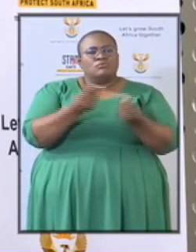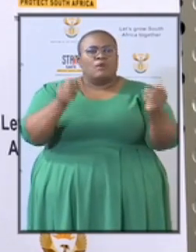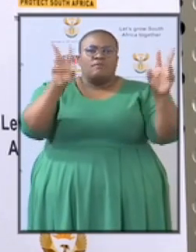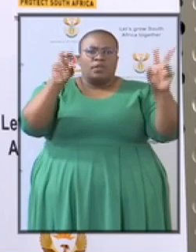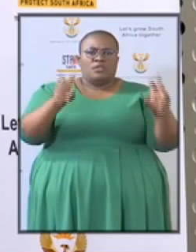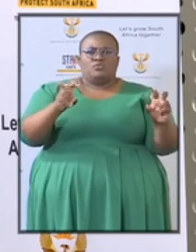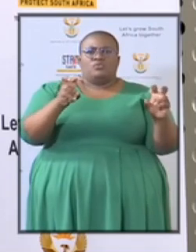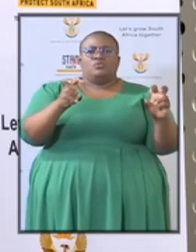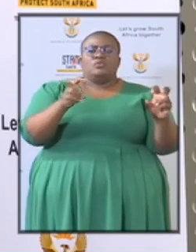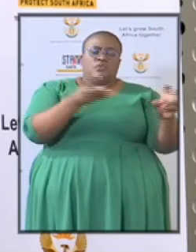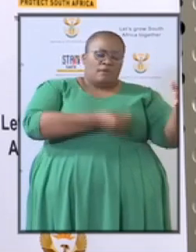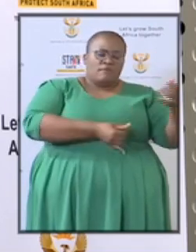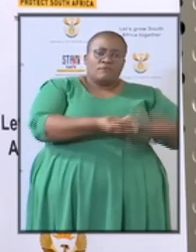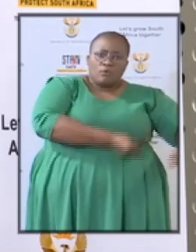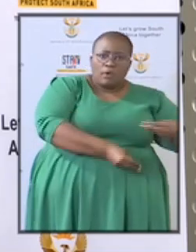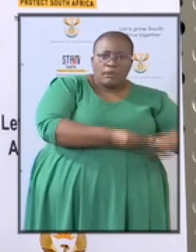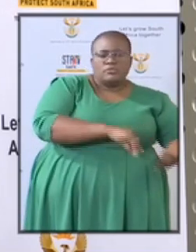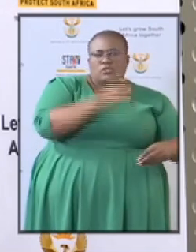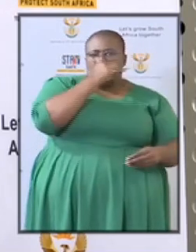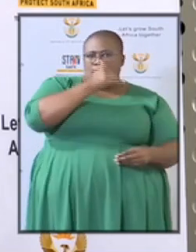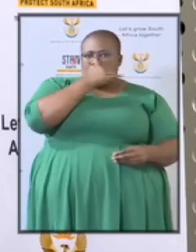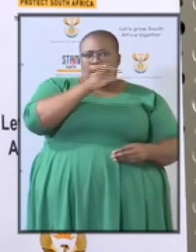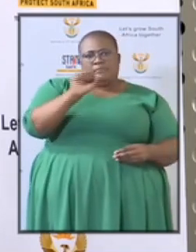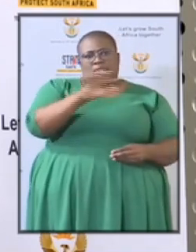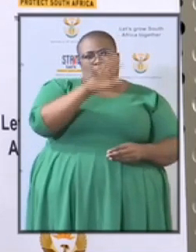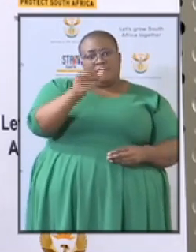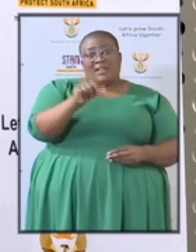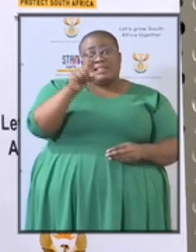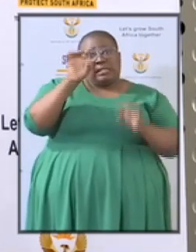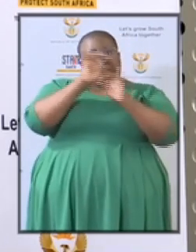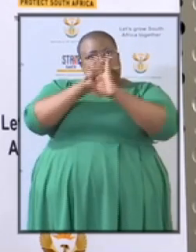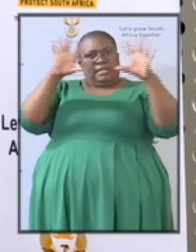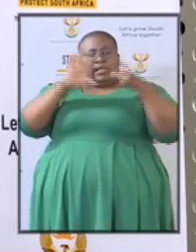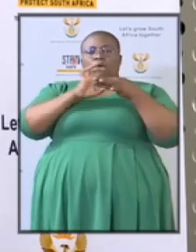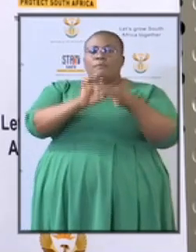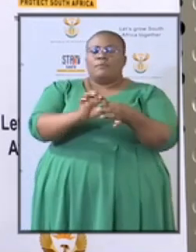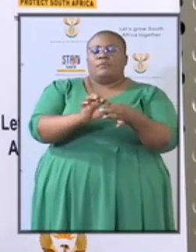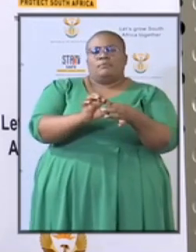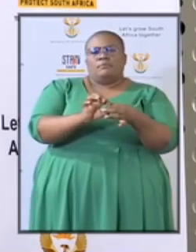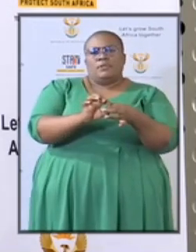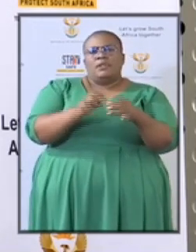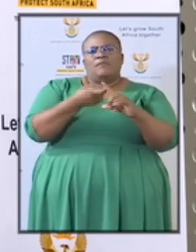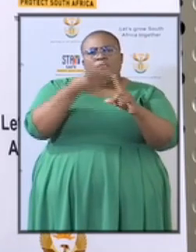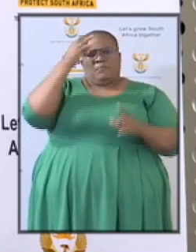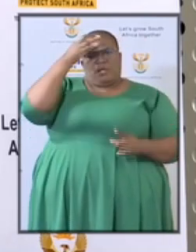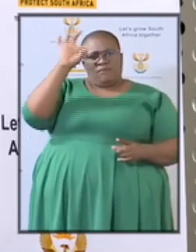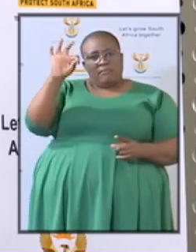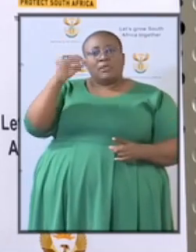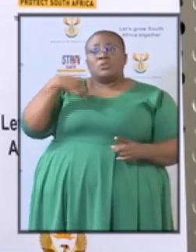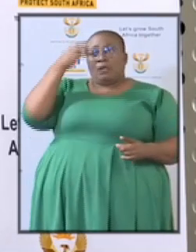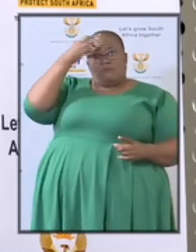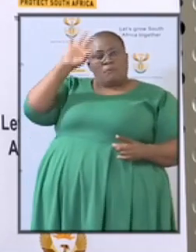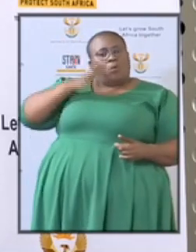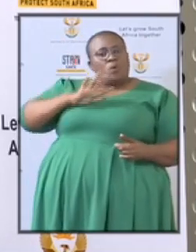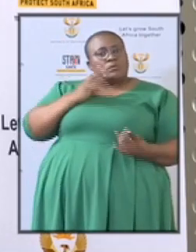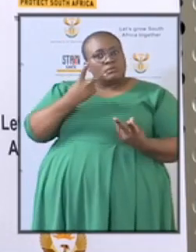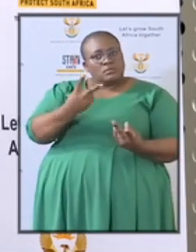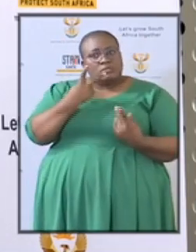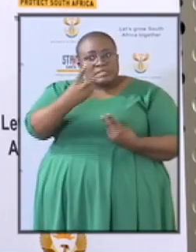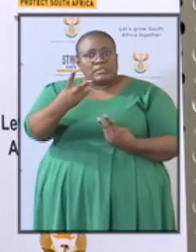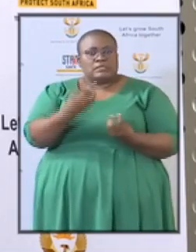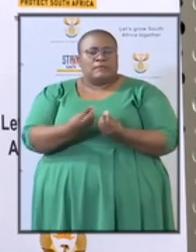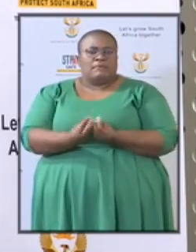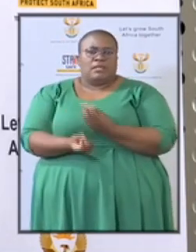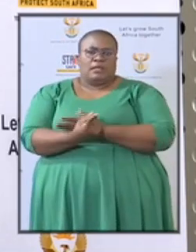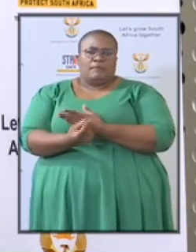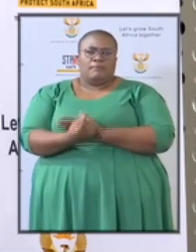so that is a clear commitment from government and government is committed to see action being taken by all